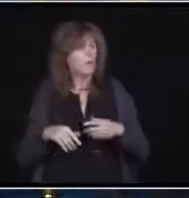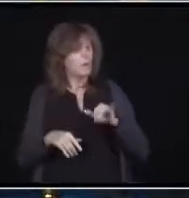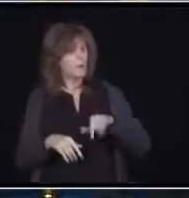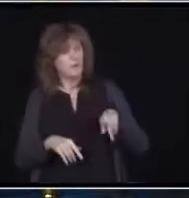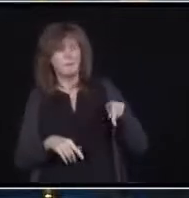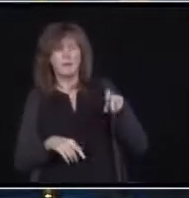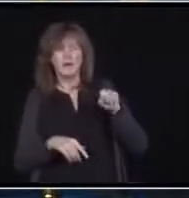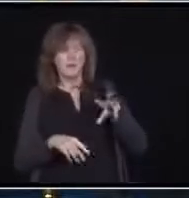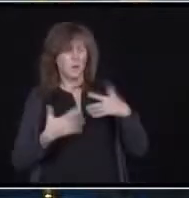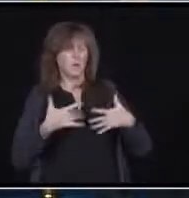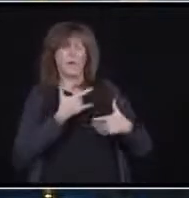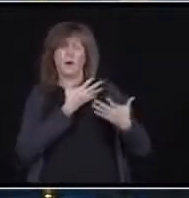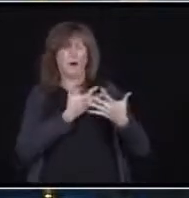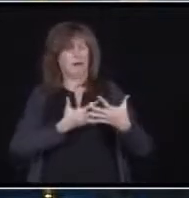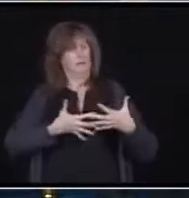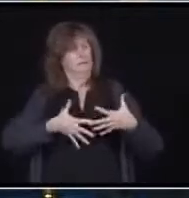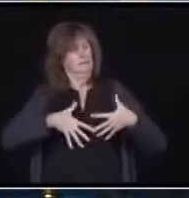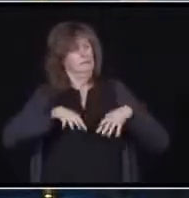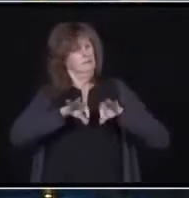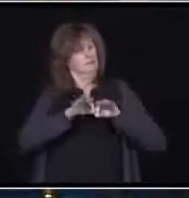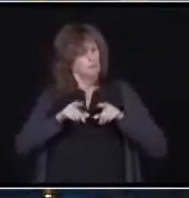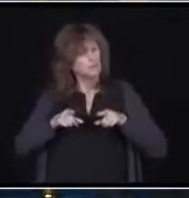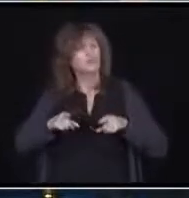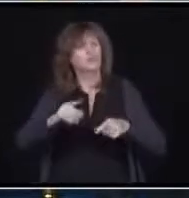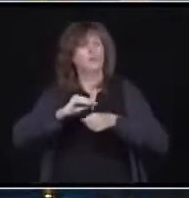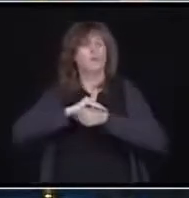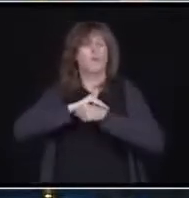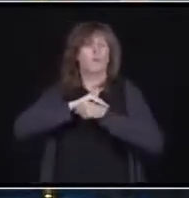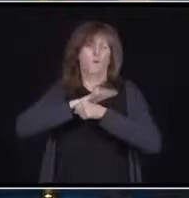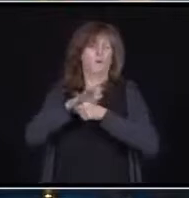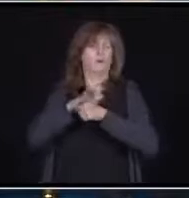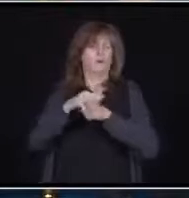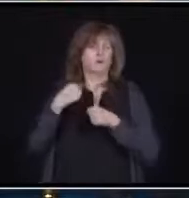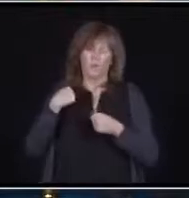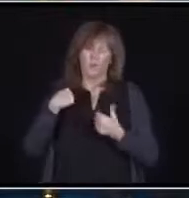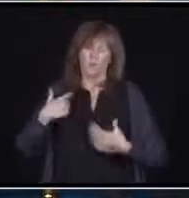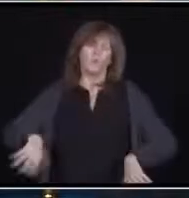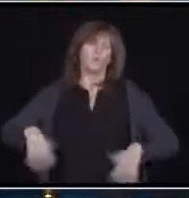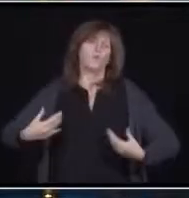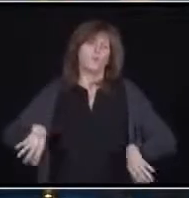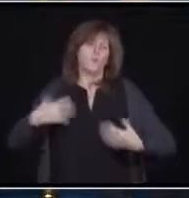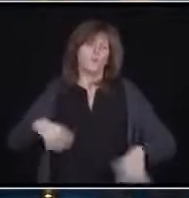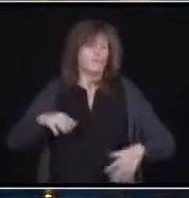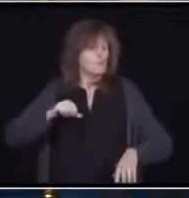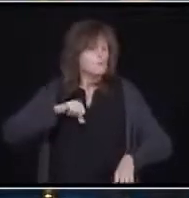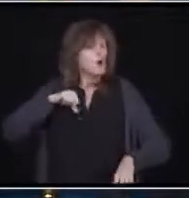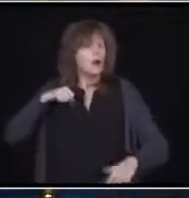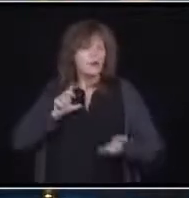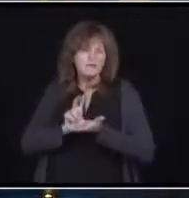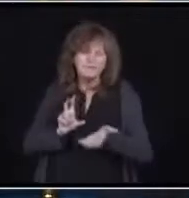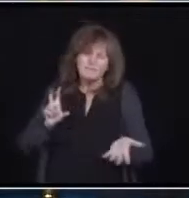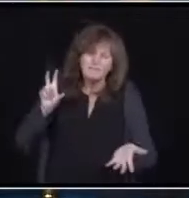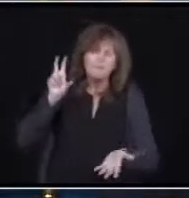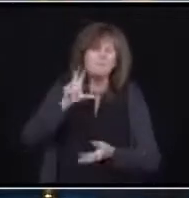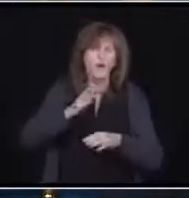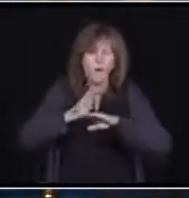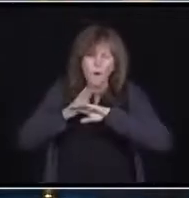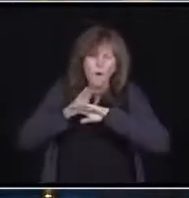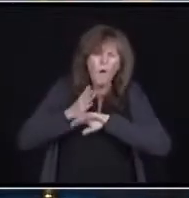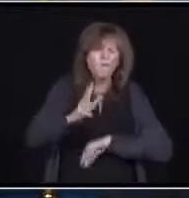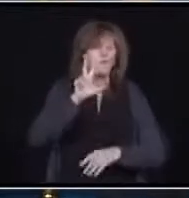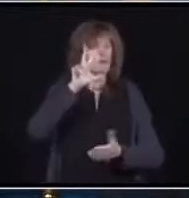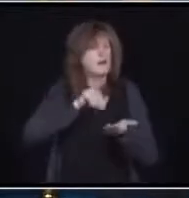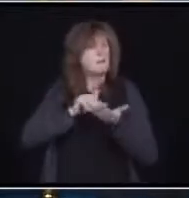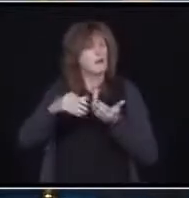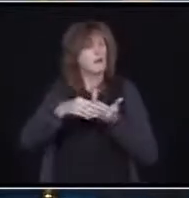government is proud to be investing $461 million to increase wages temporarily for over 147